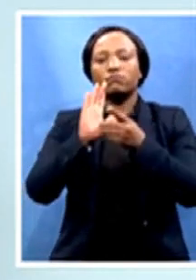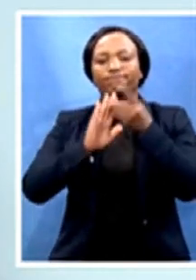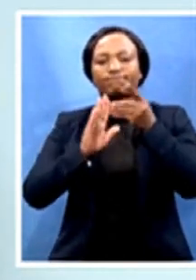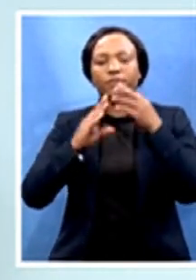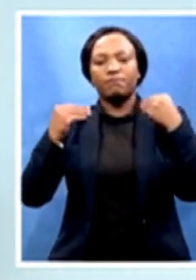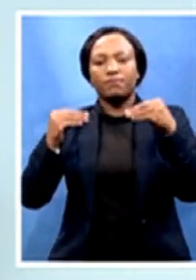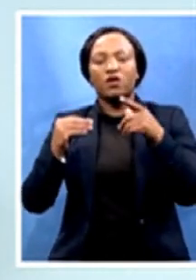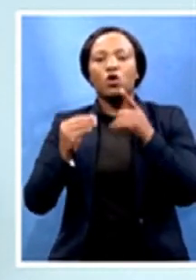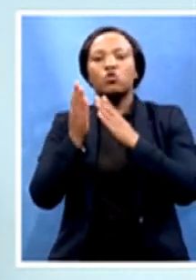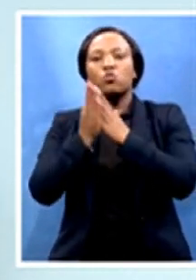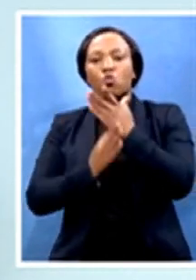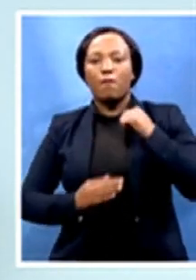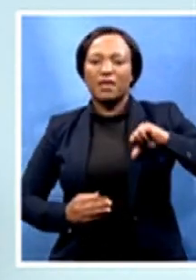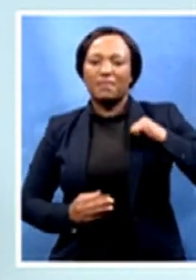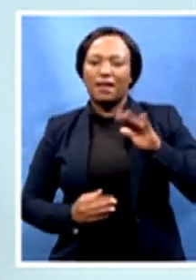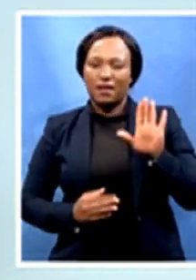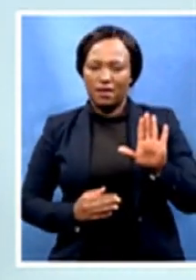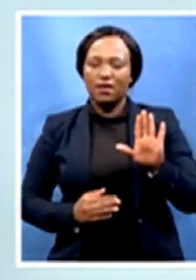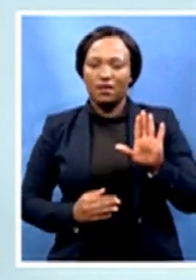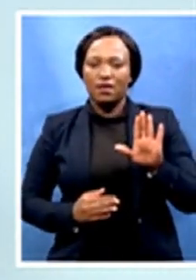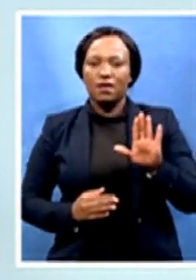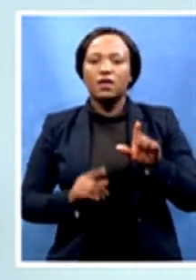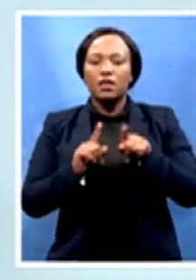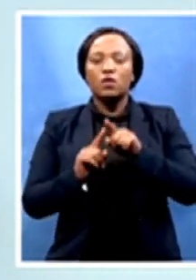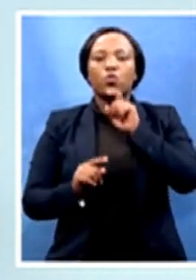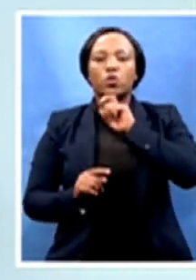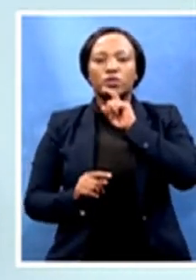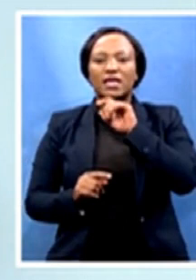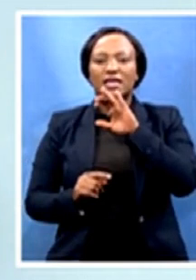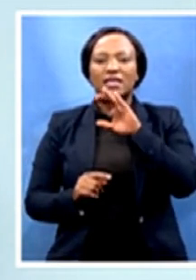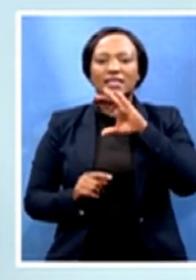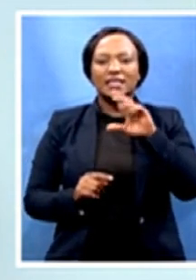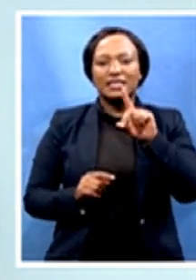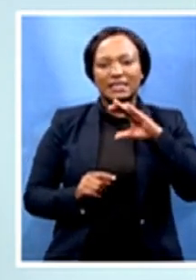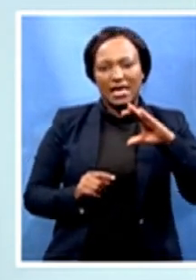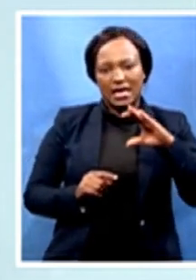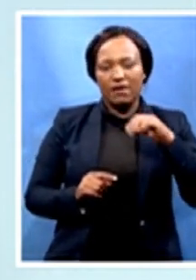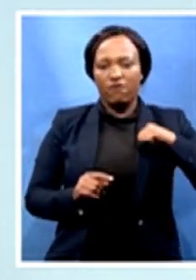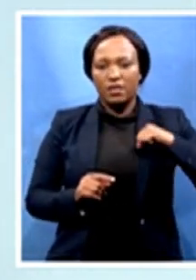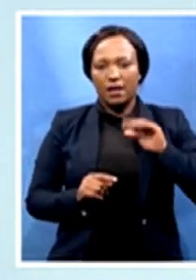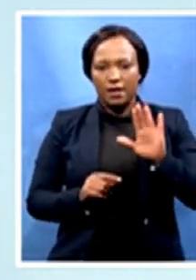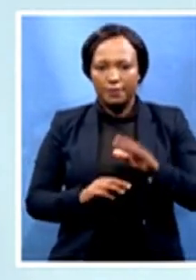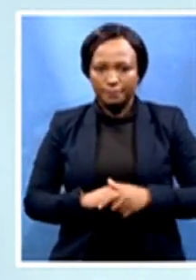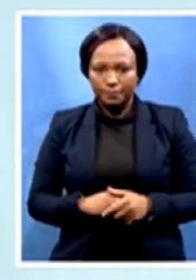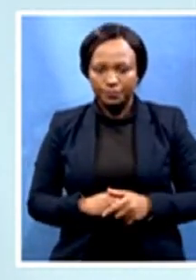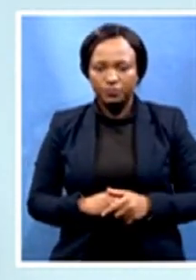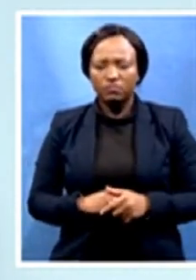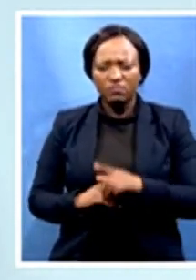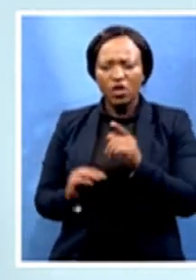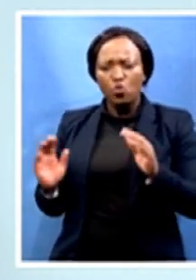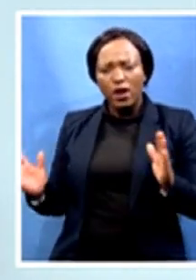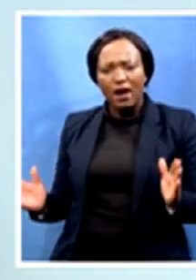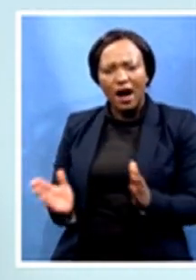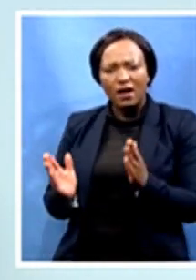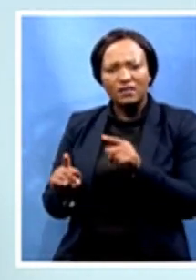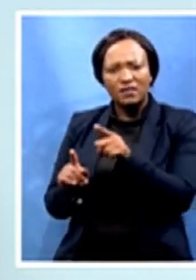as using ECDC and, yeah, in the districts' branches. How do you encourage those who have given up on support from government to come forward